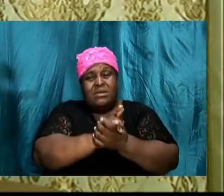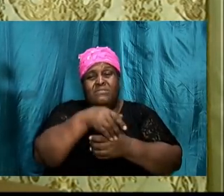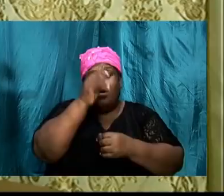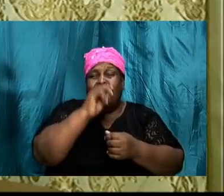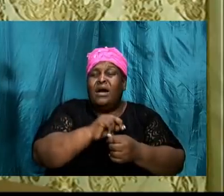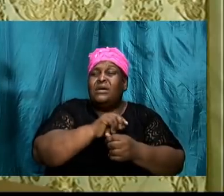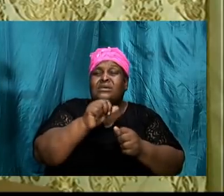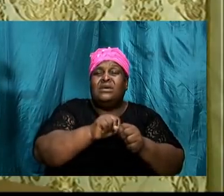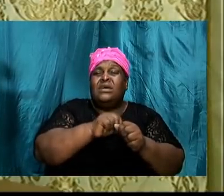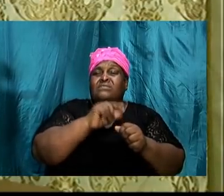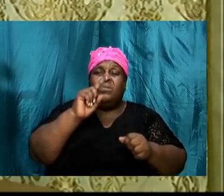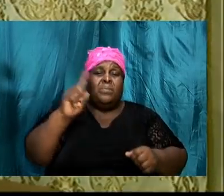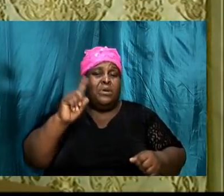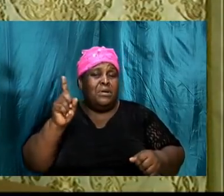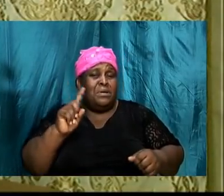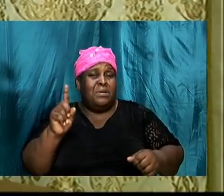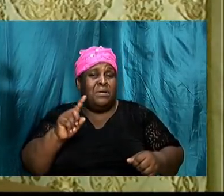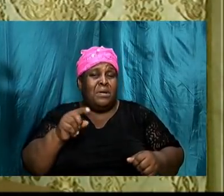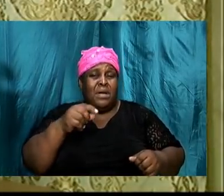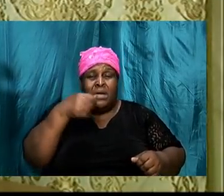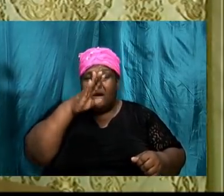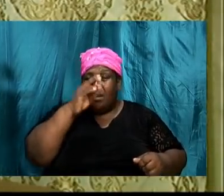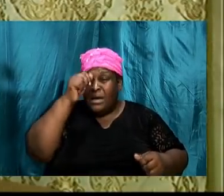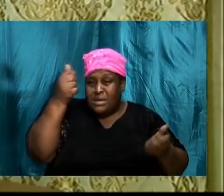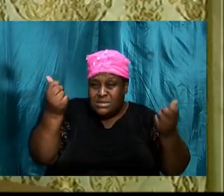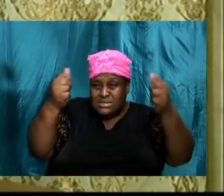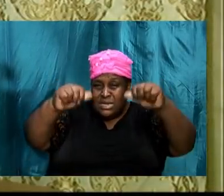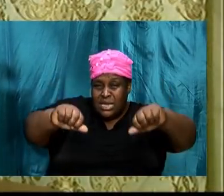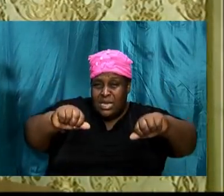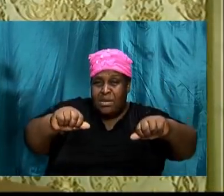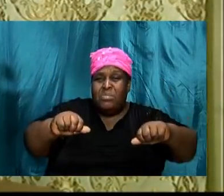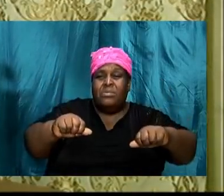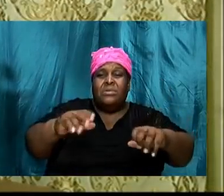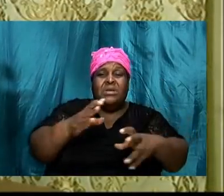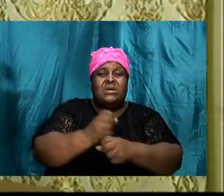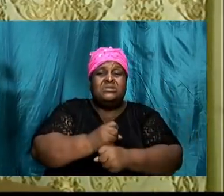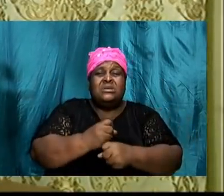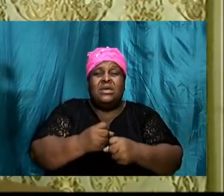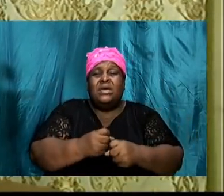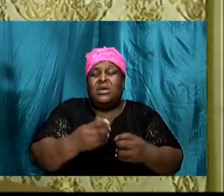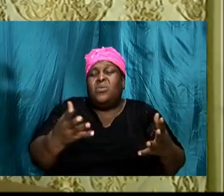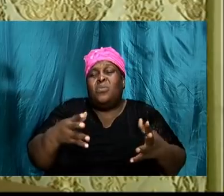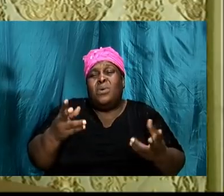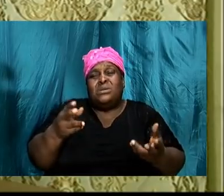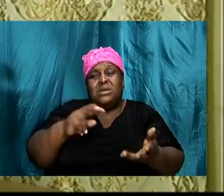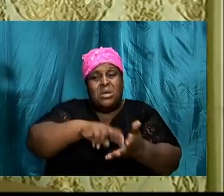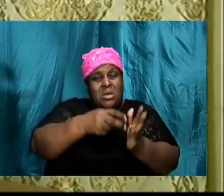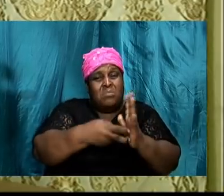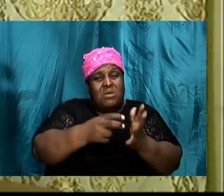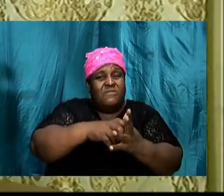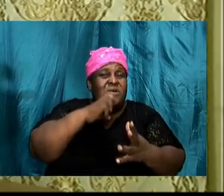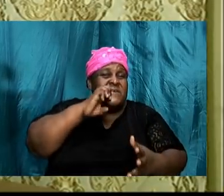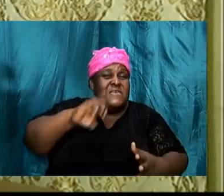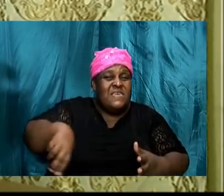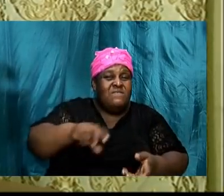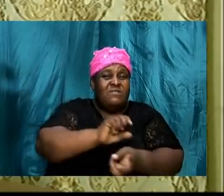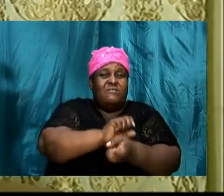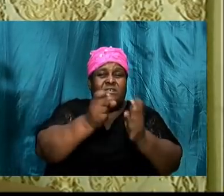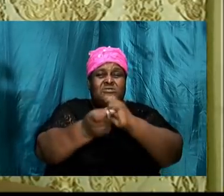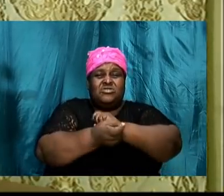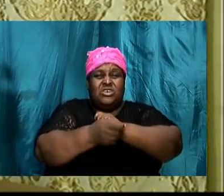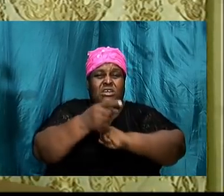is able to take that which was meant for evil, and turn it for good, and while I believe that God can